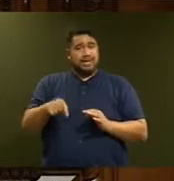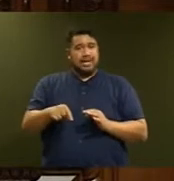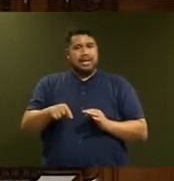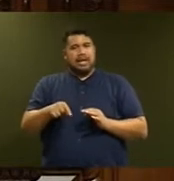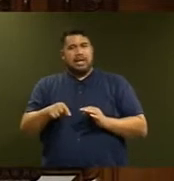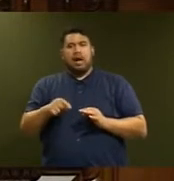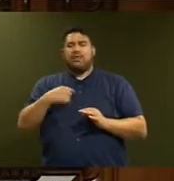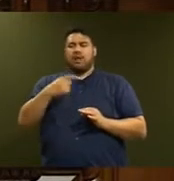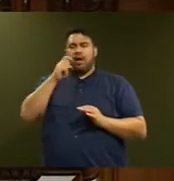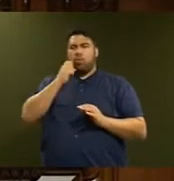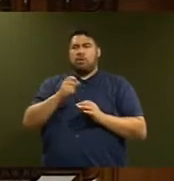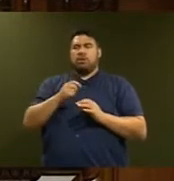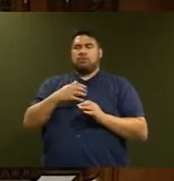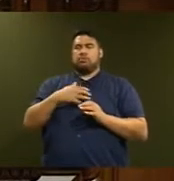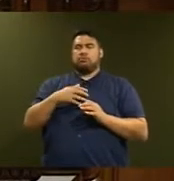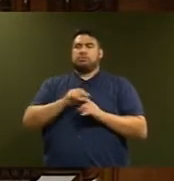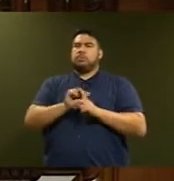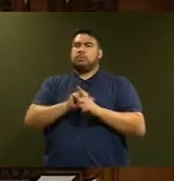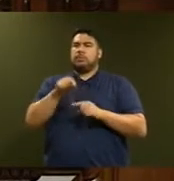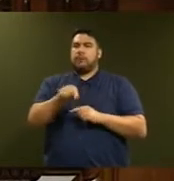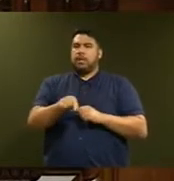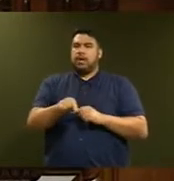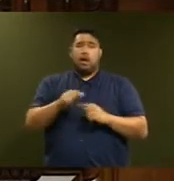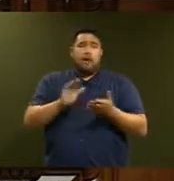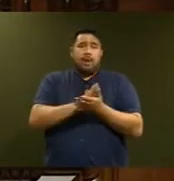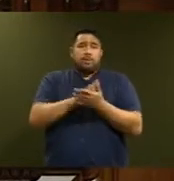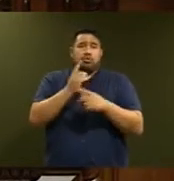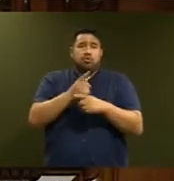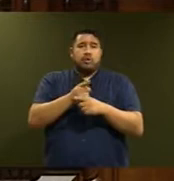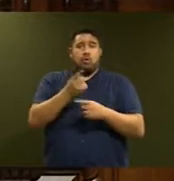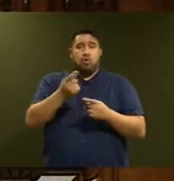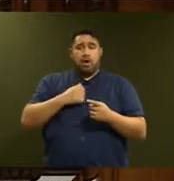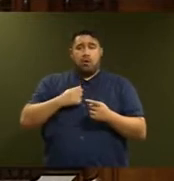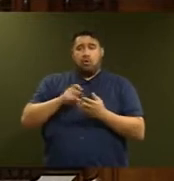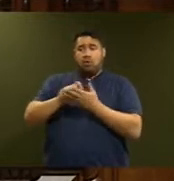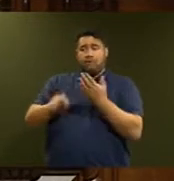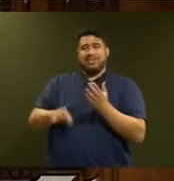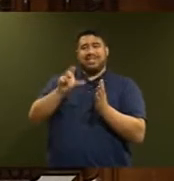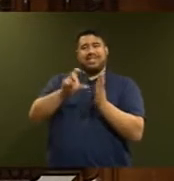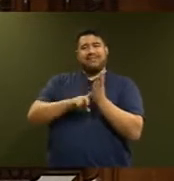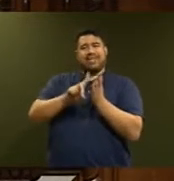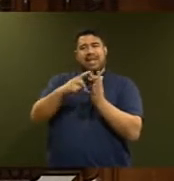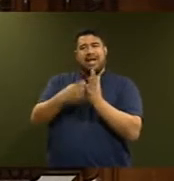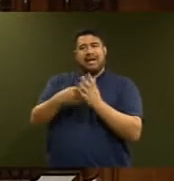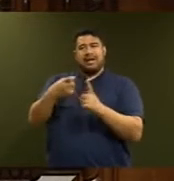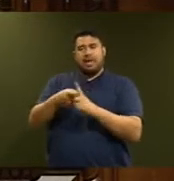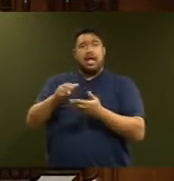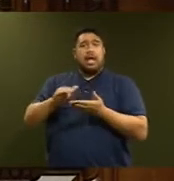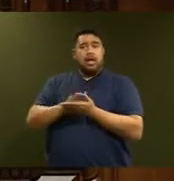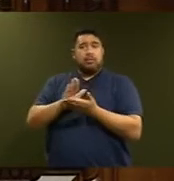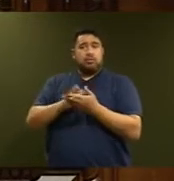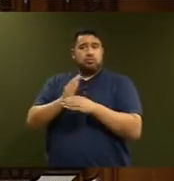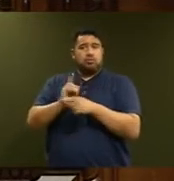tightened on, up on going forward. And I'll be happy to discuss it, the Clerk's Office will be happy to discuss it with people responsible